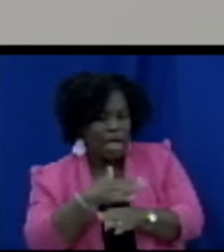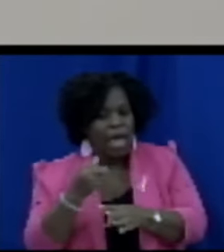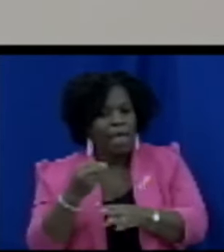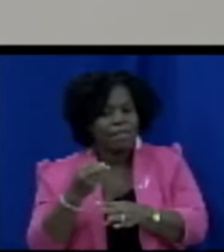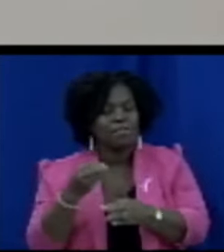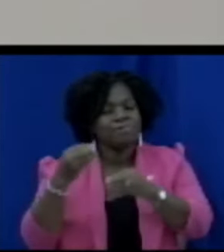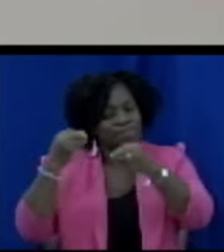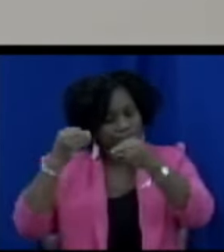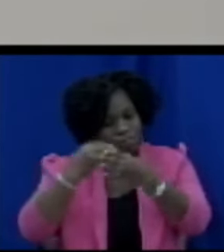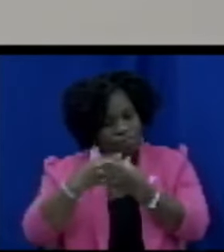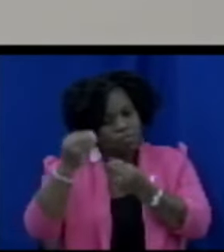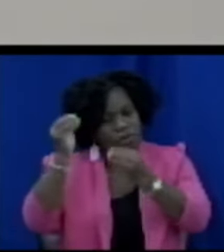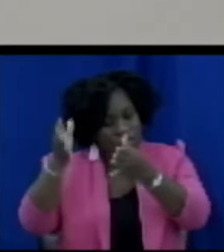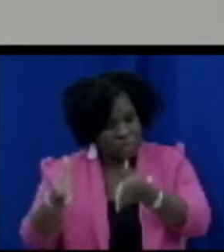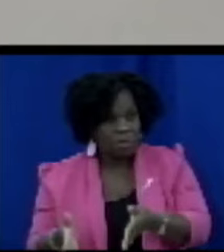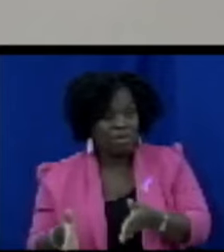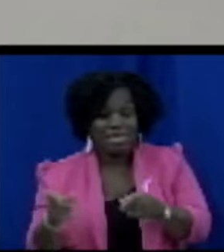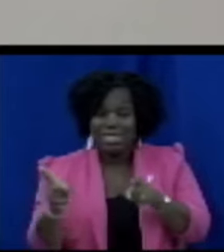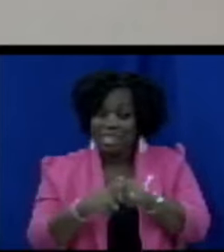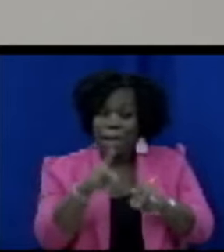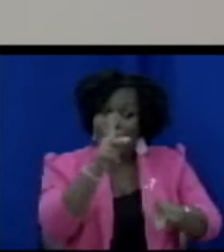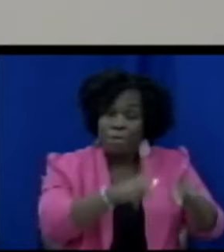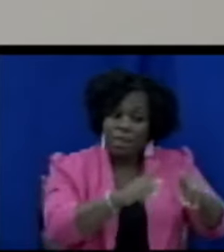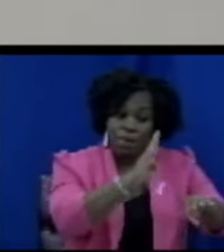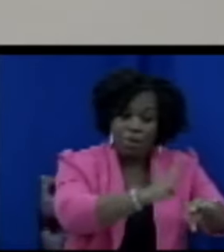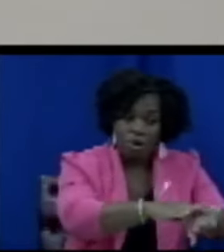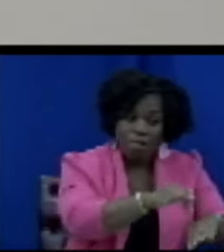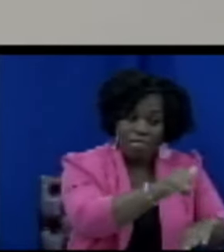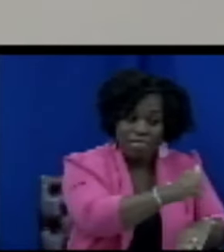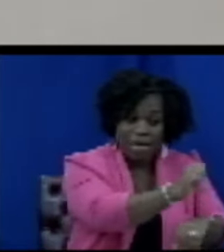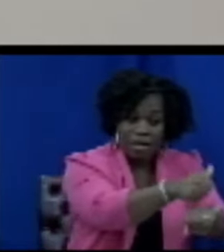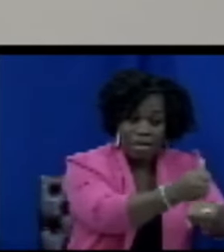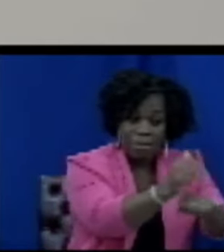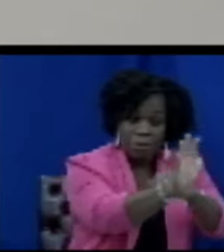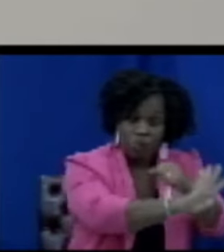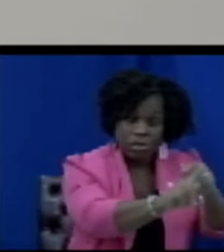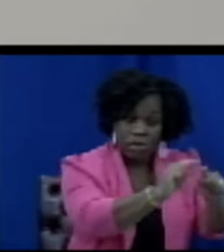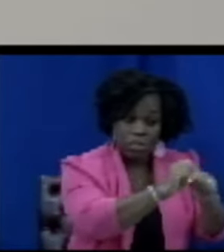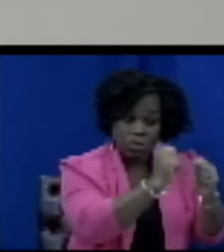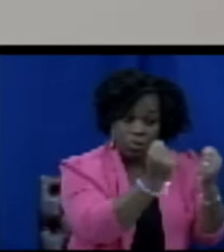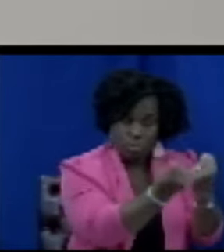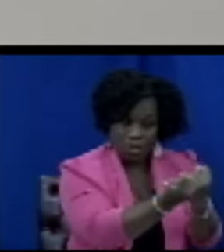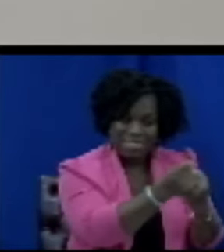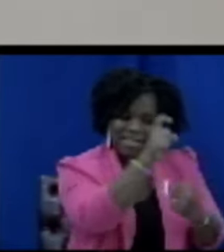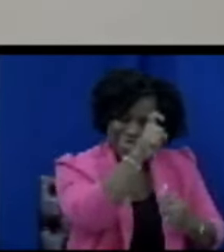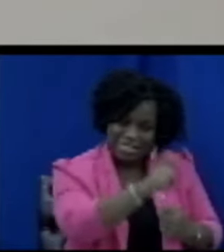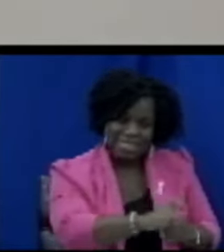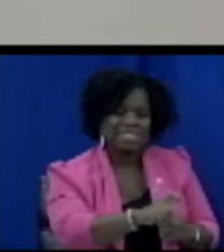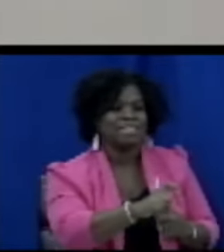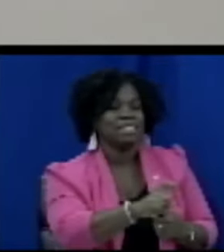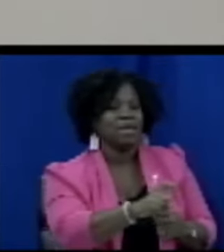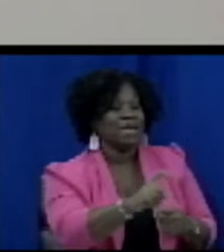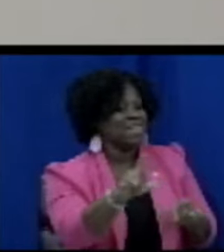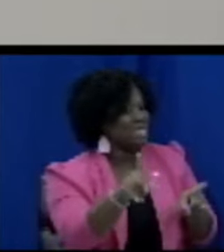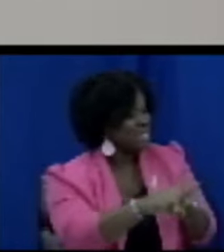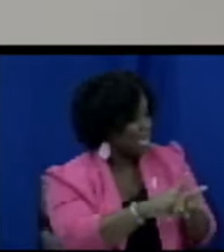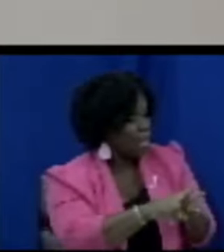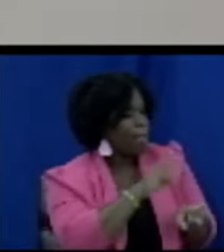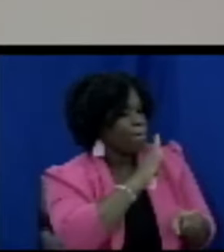those boards they must be protected as well too and they must understand they must protect businesses to the extent that